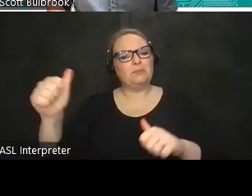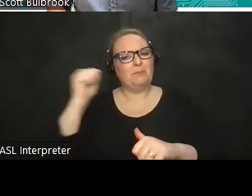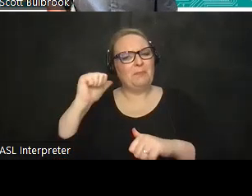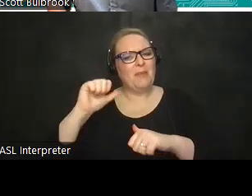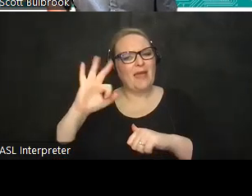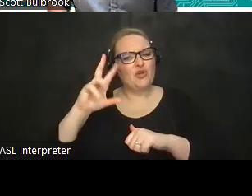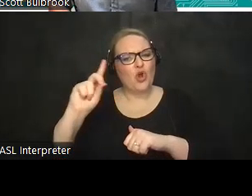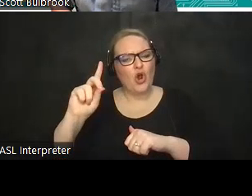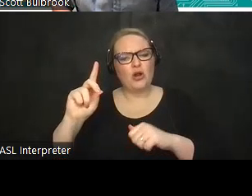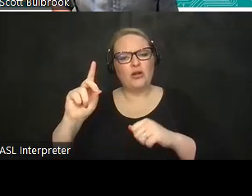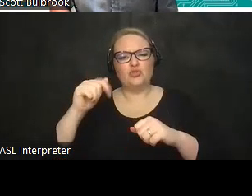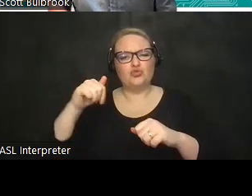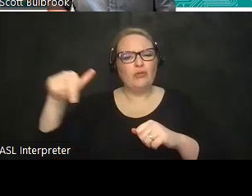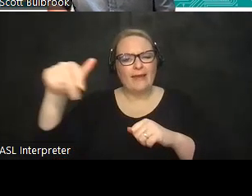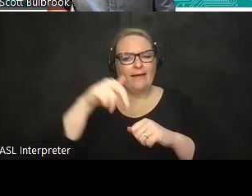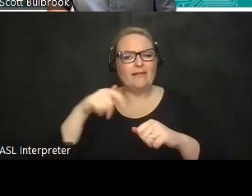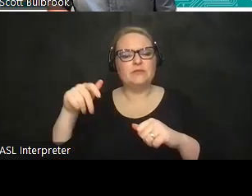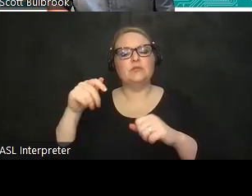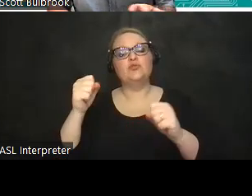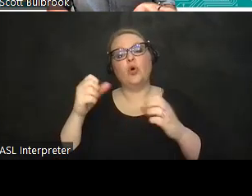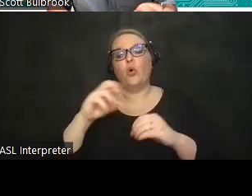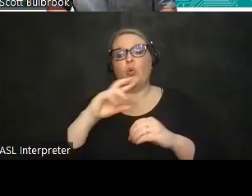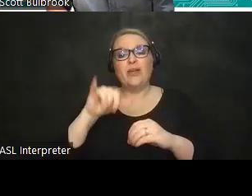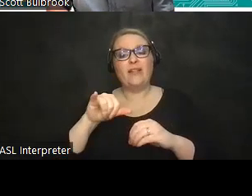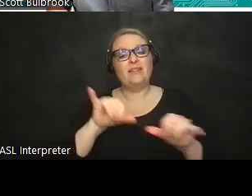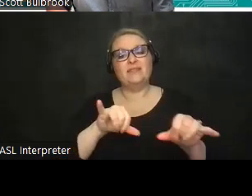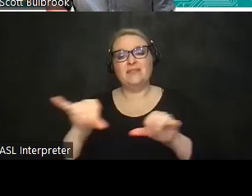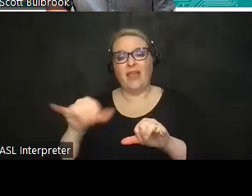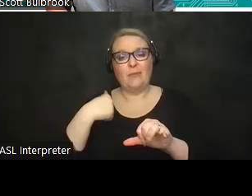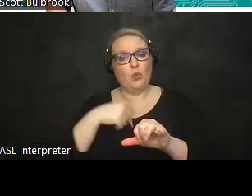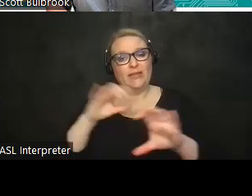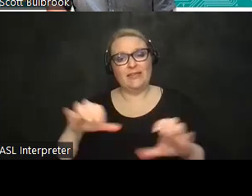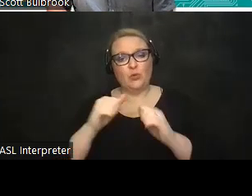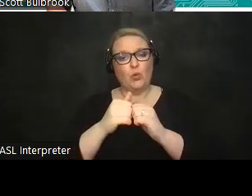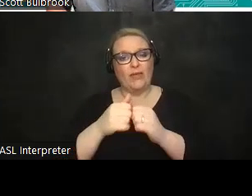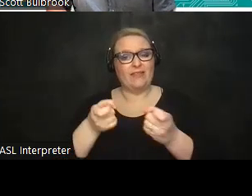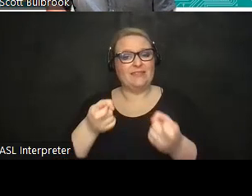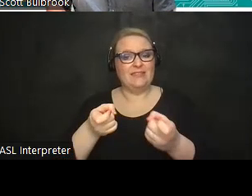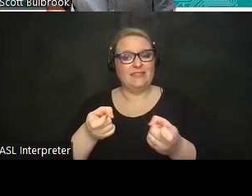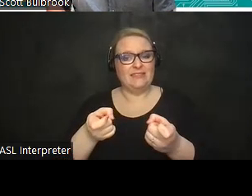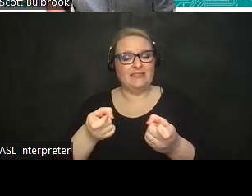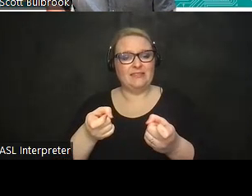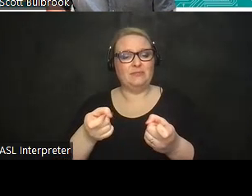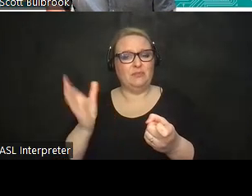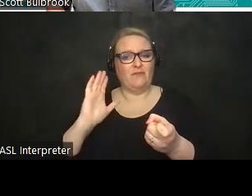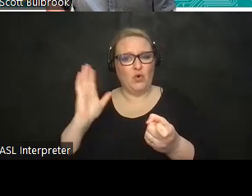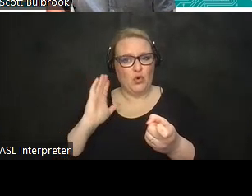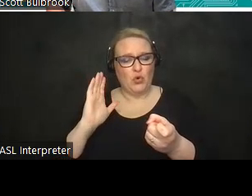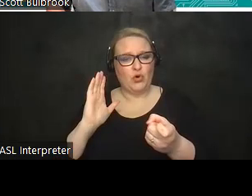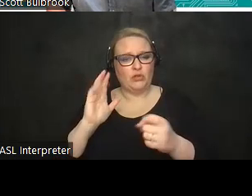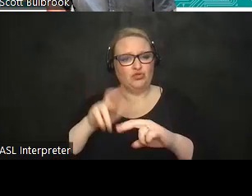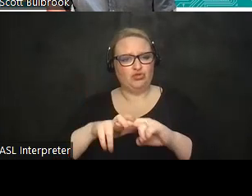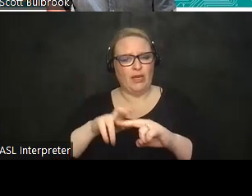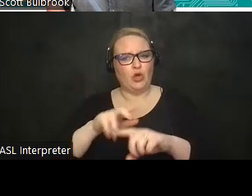uh so fundamentally it's the same kind of cool thing we did with the downhill skis on the bottom uh but like chris was